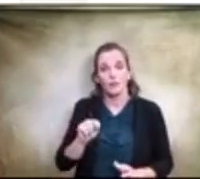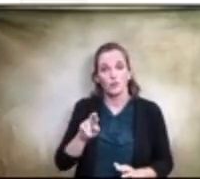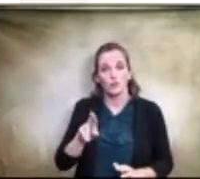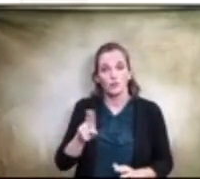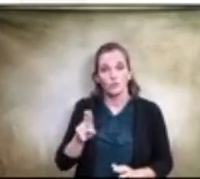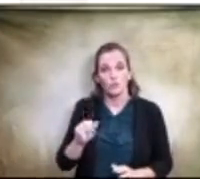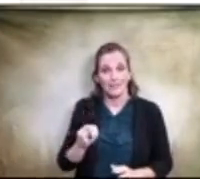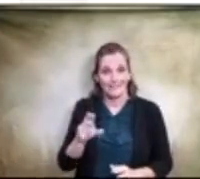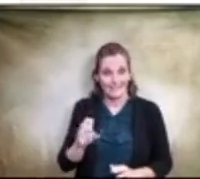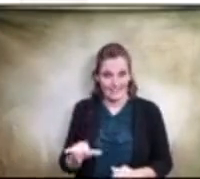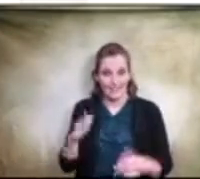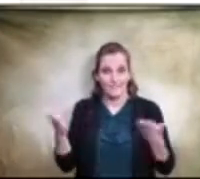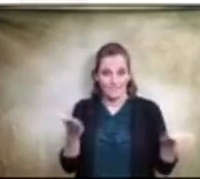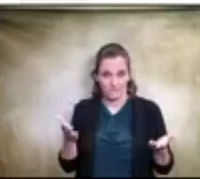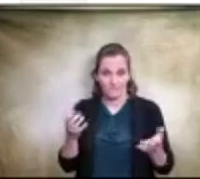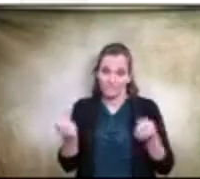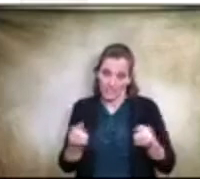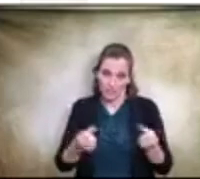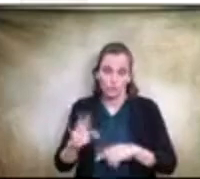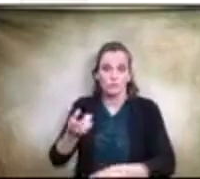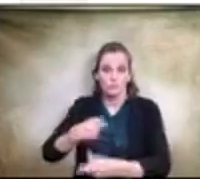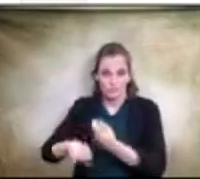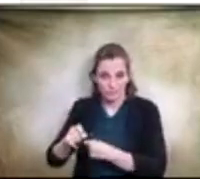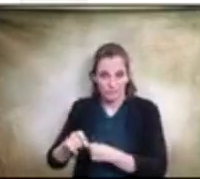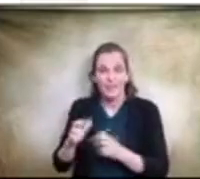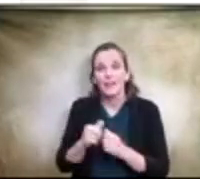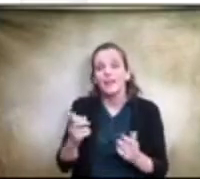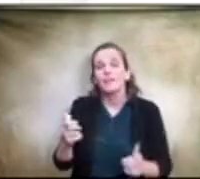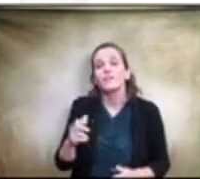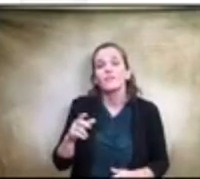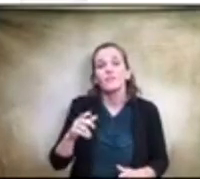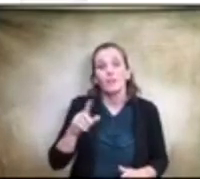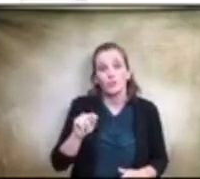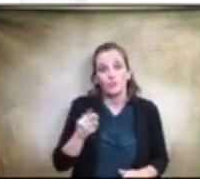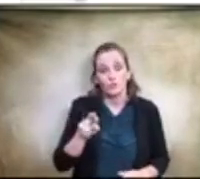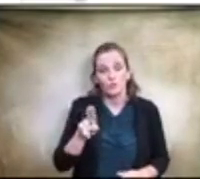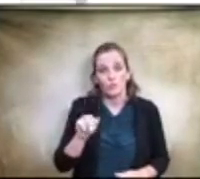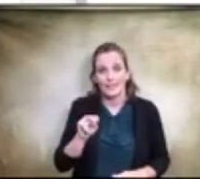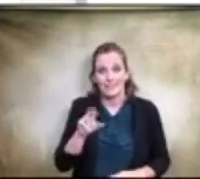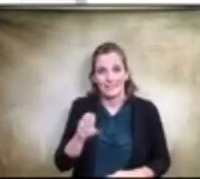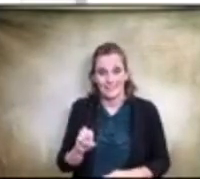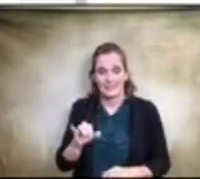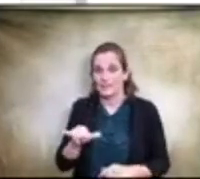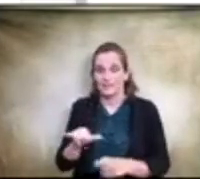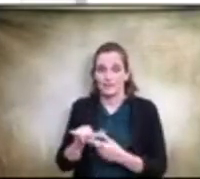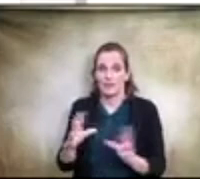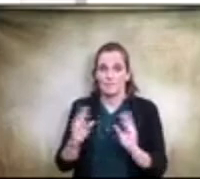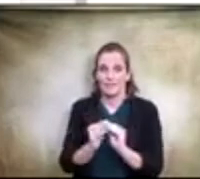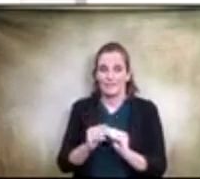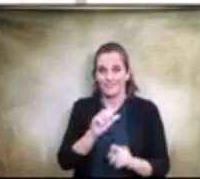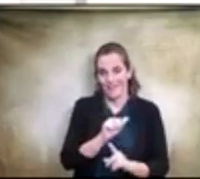vehicles that the truancy team uses on a daily basis to do home visits and the five transportation